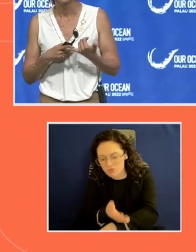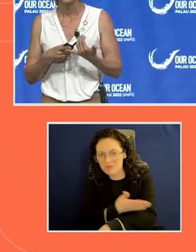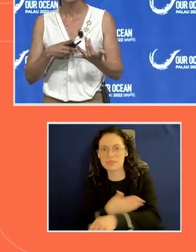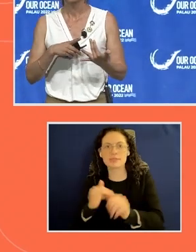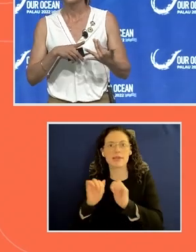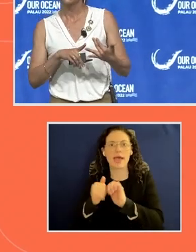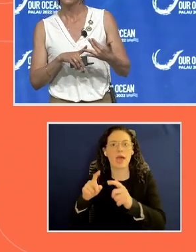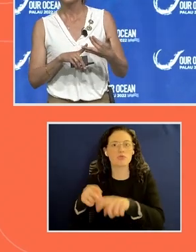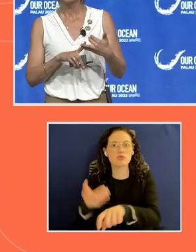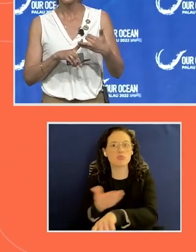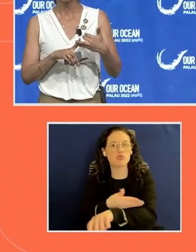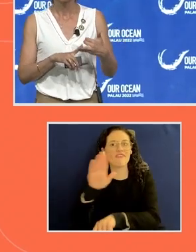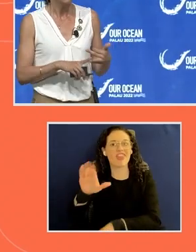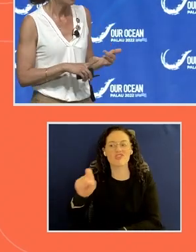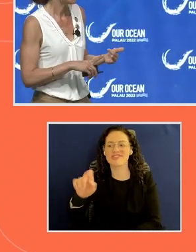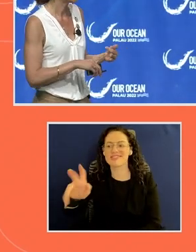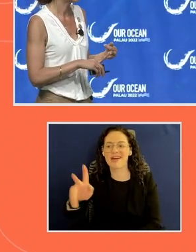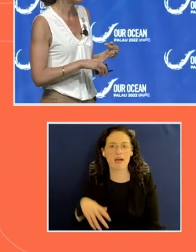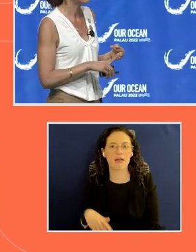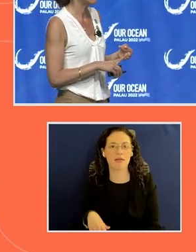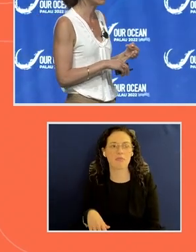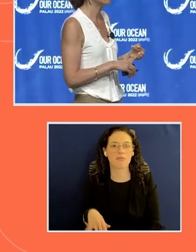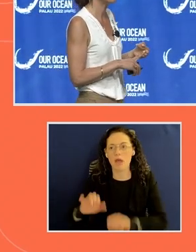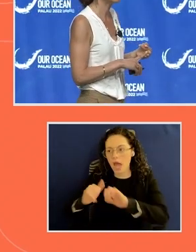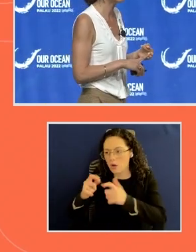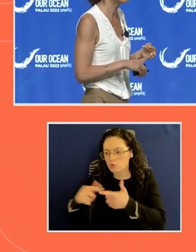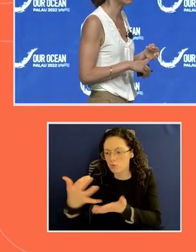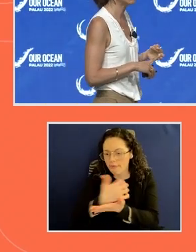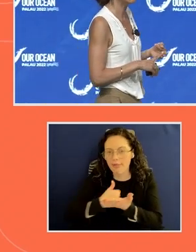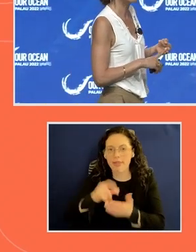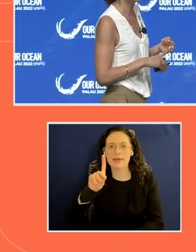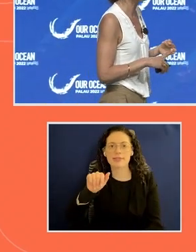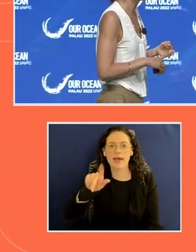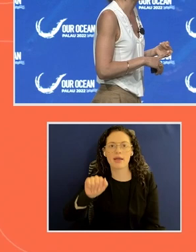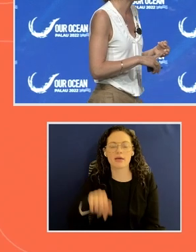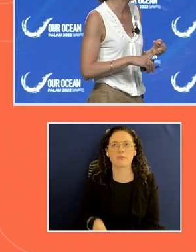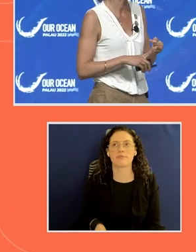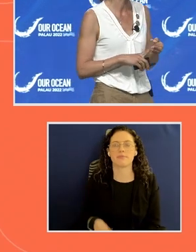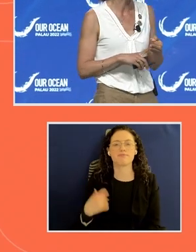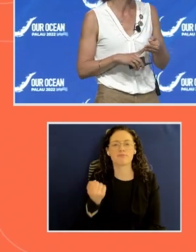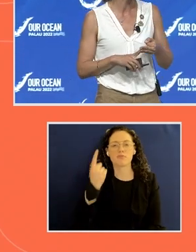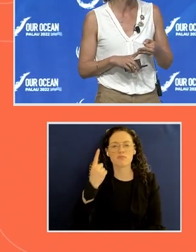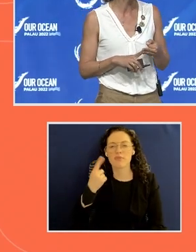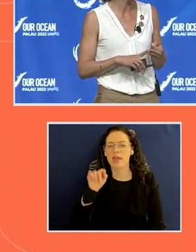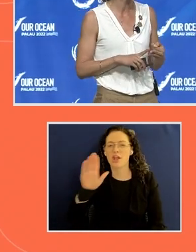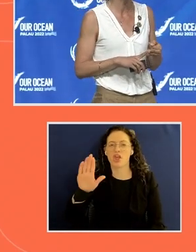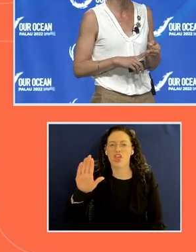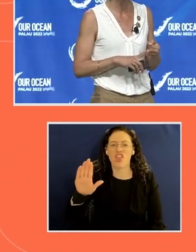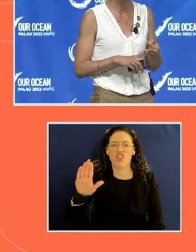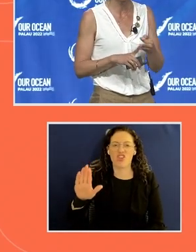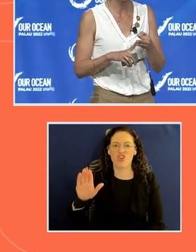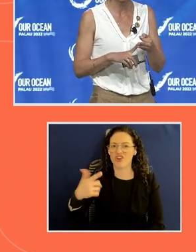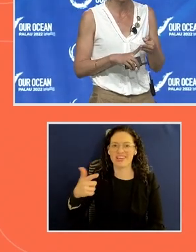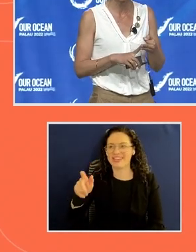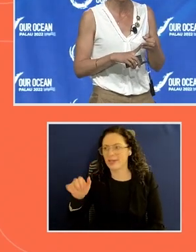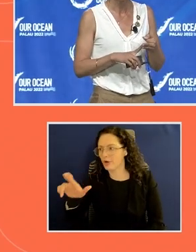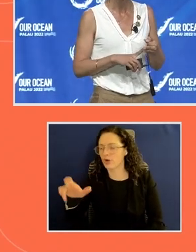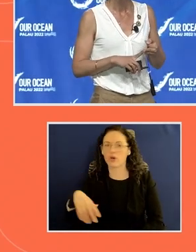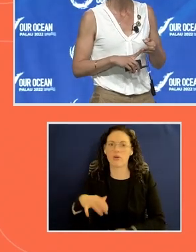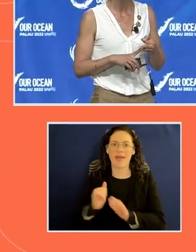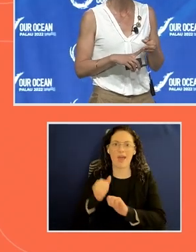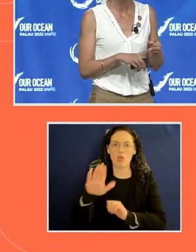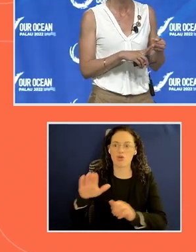assessment, collecting basic data, understanding how the fishing gear, the gillnets and the pots or traps were impacting other species.